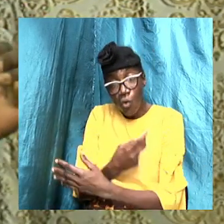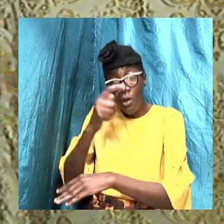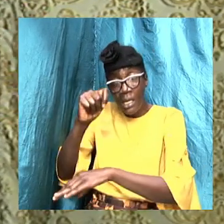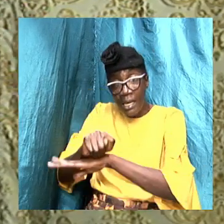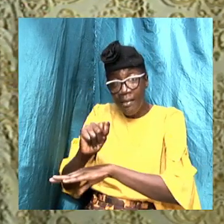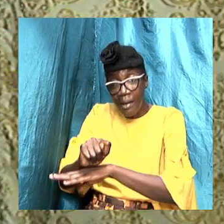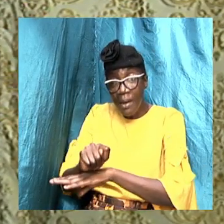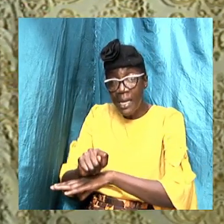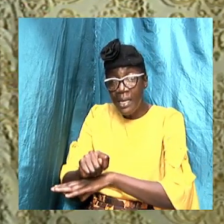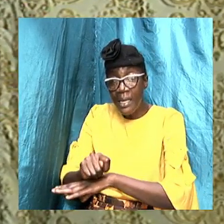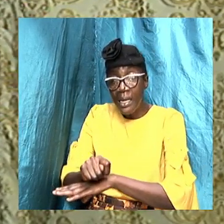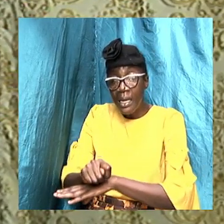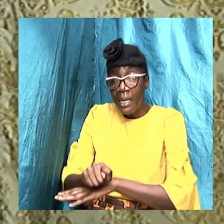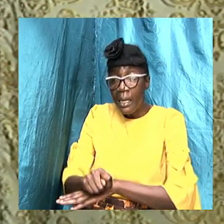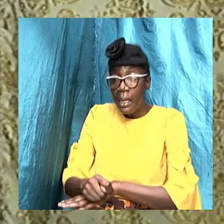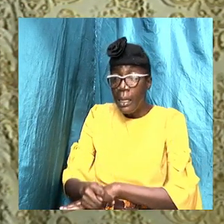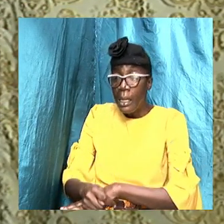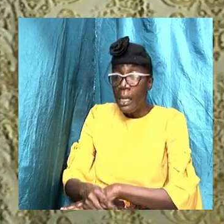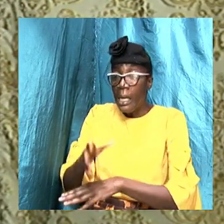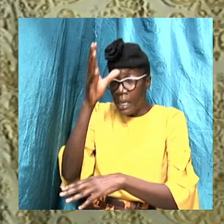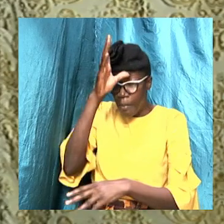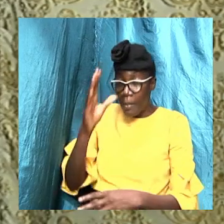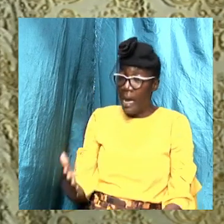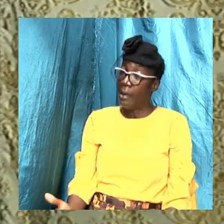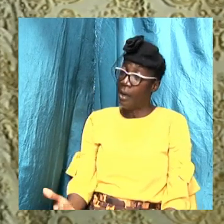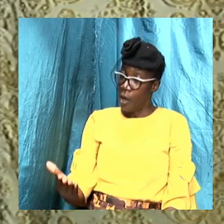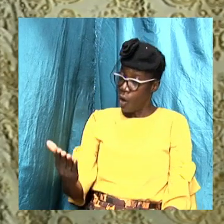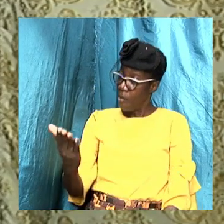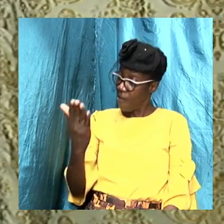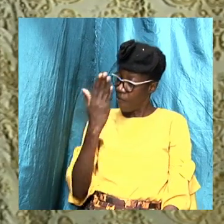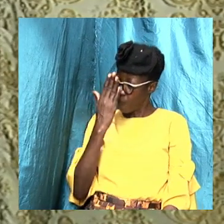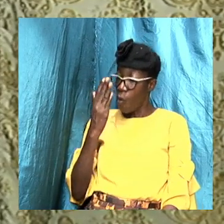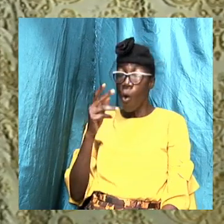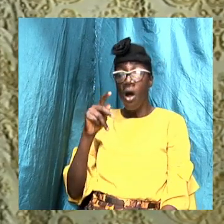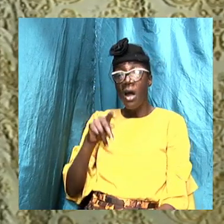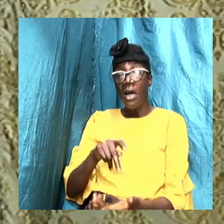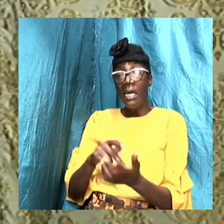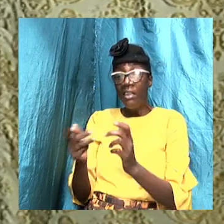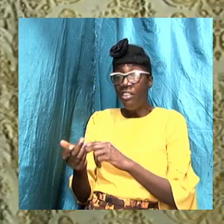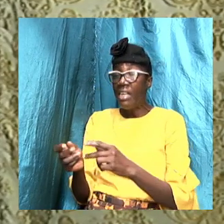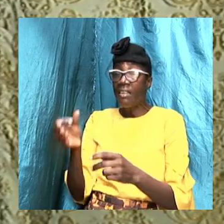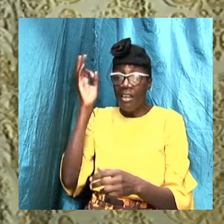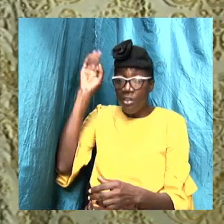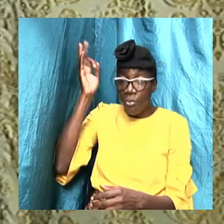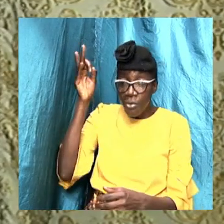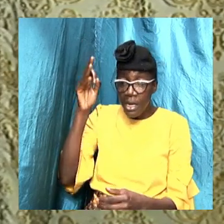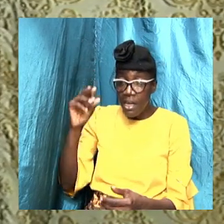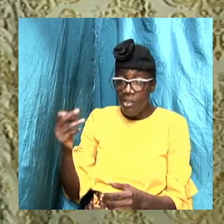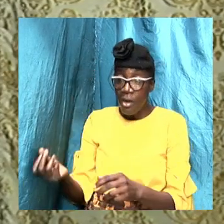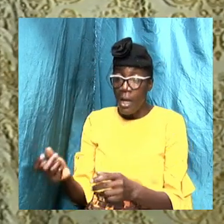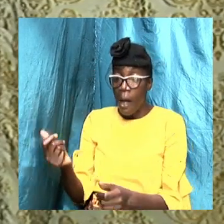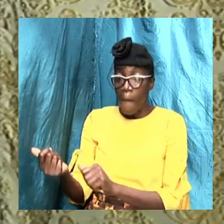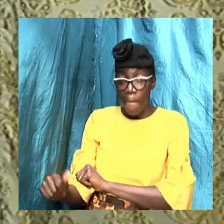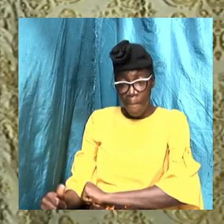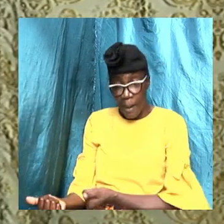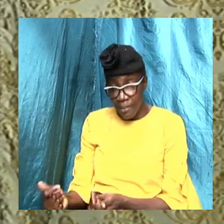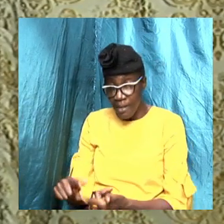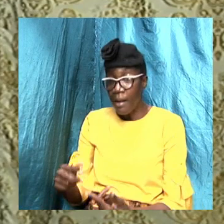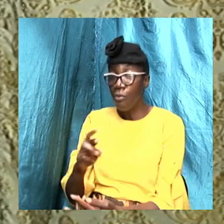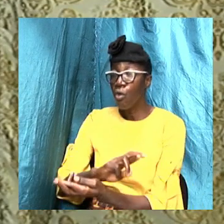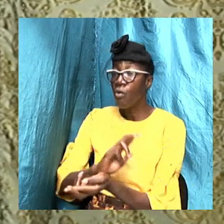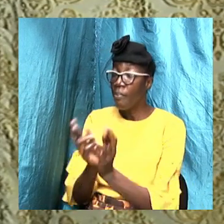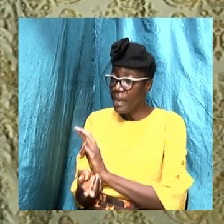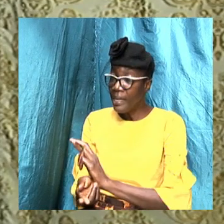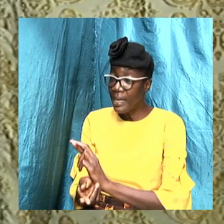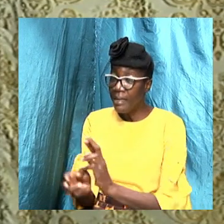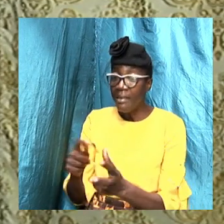forerunner of Jesus preached baptism unto repentance. And then now, we are saying that Jesus